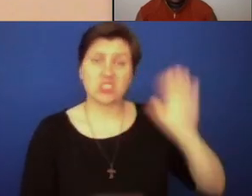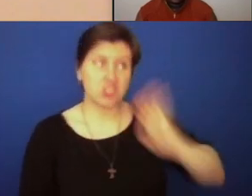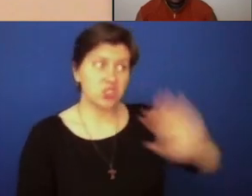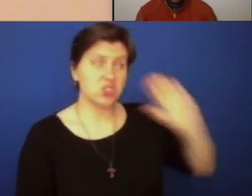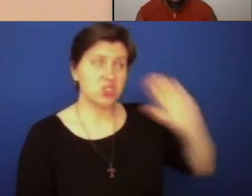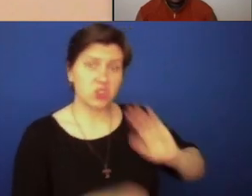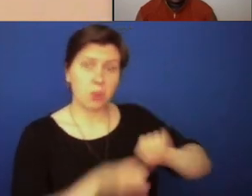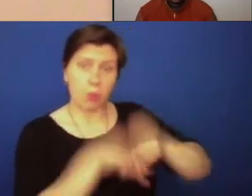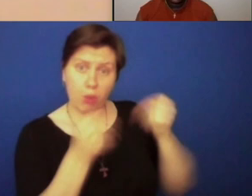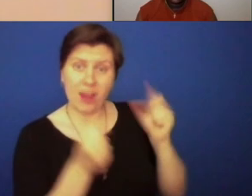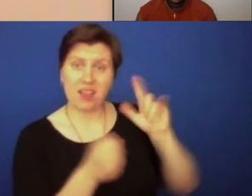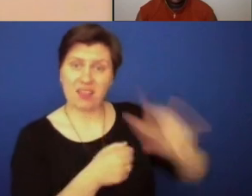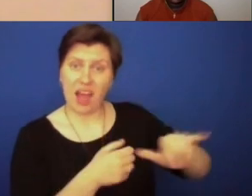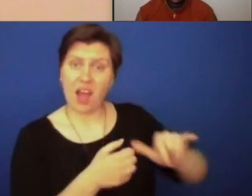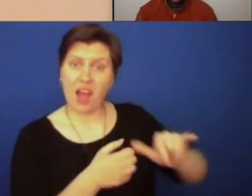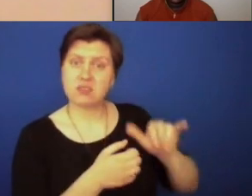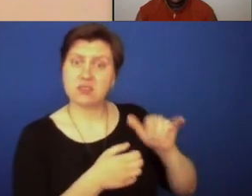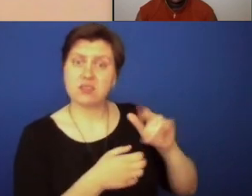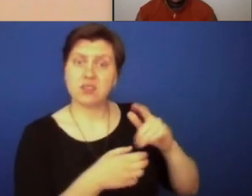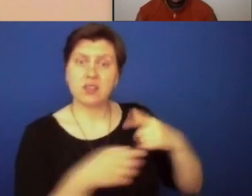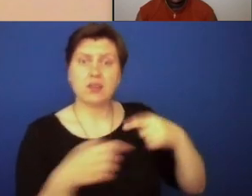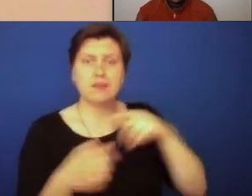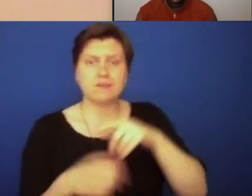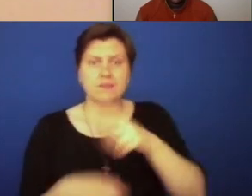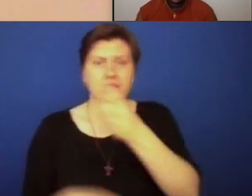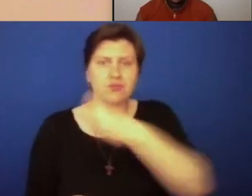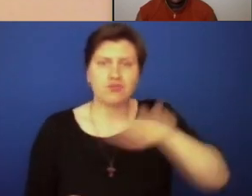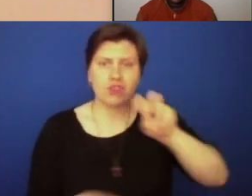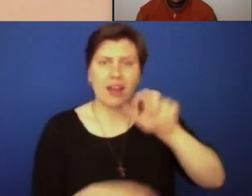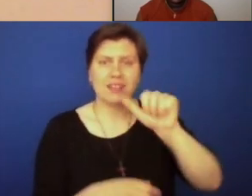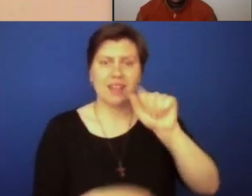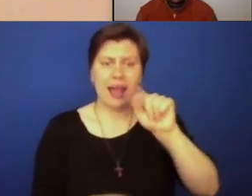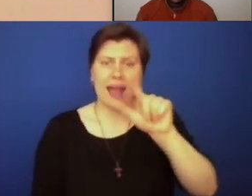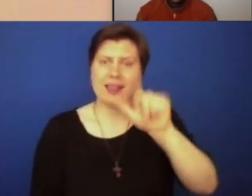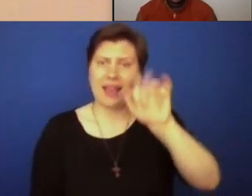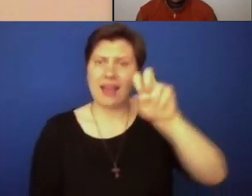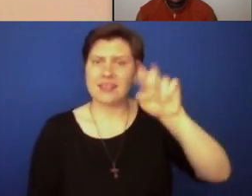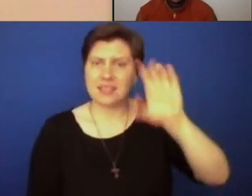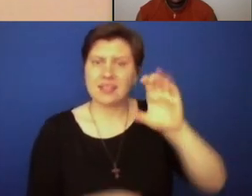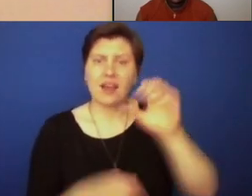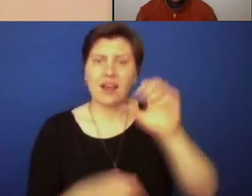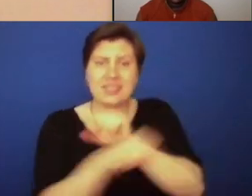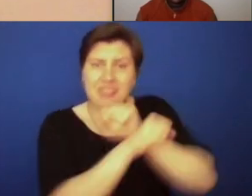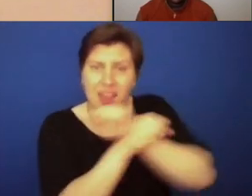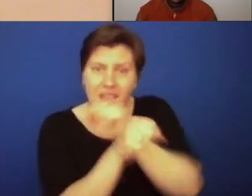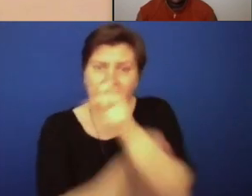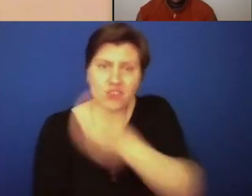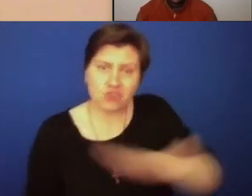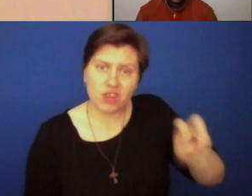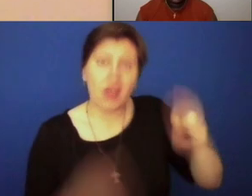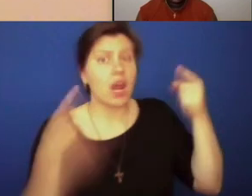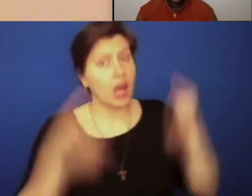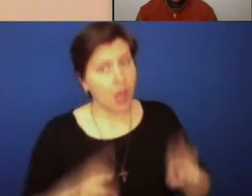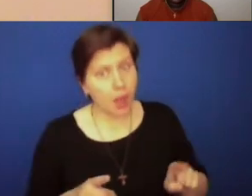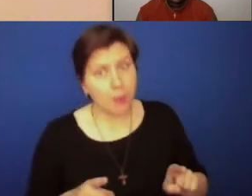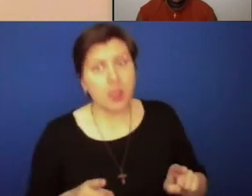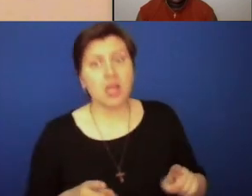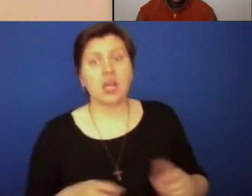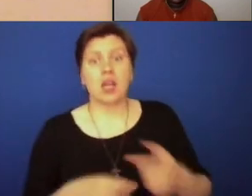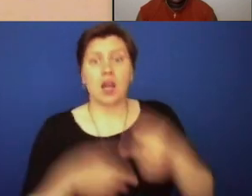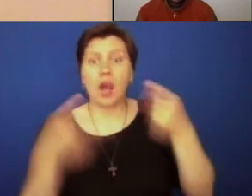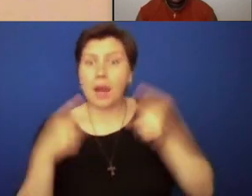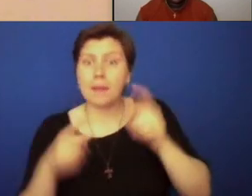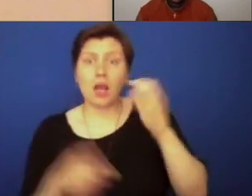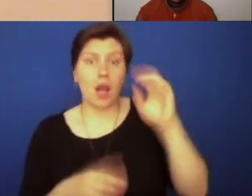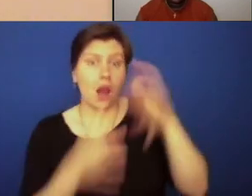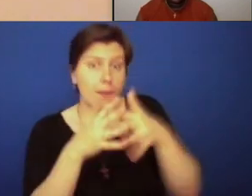violated those teachings through its participation in the transatlantic slave trade and the imperial practices of African slavery and segregation in the Americas,